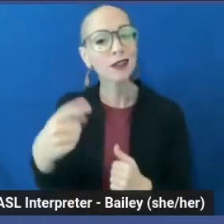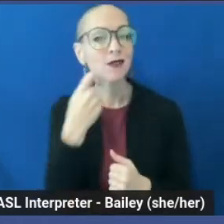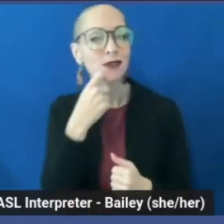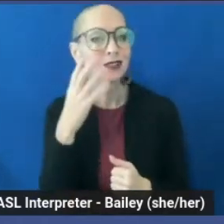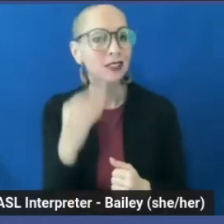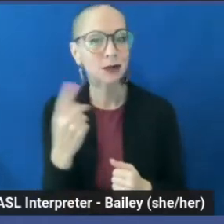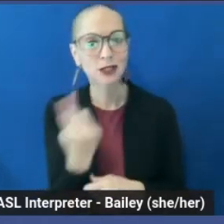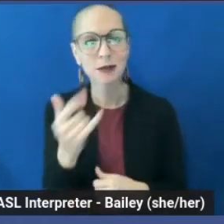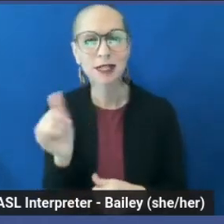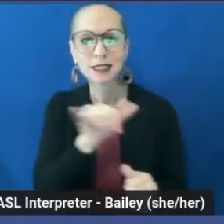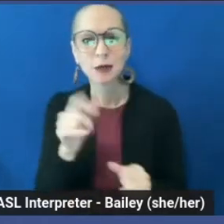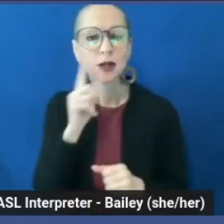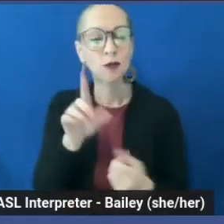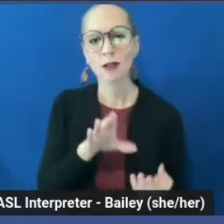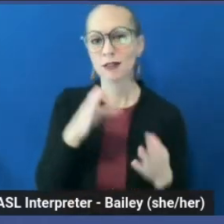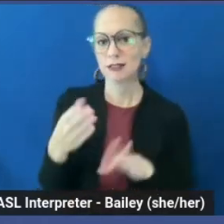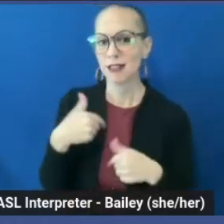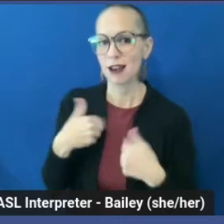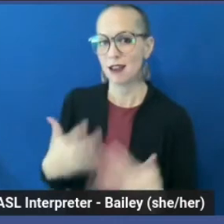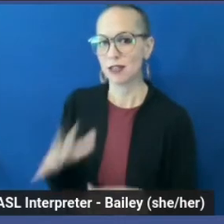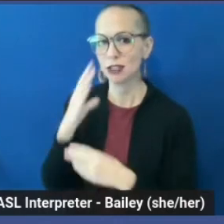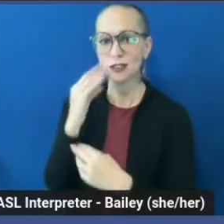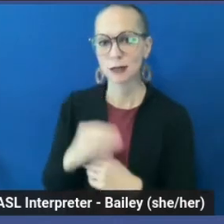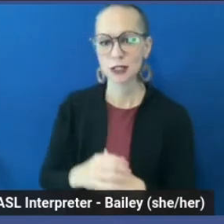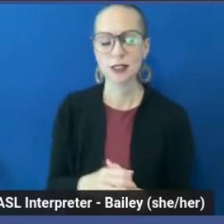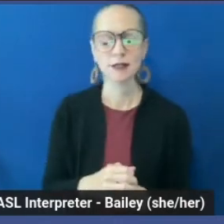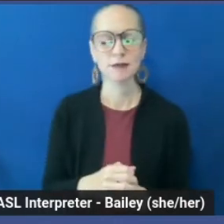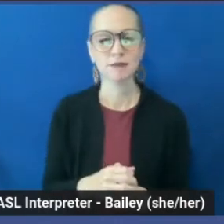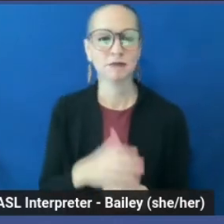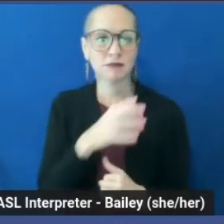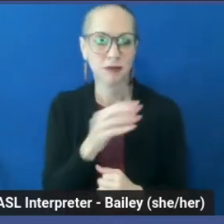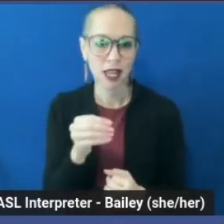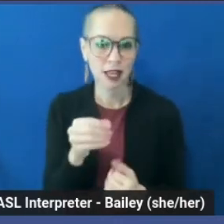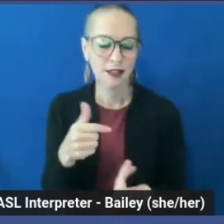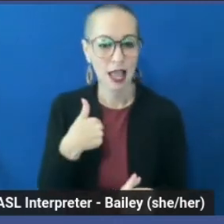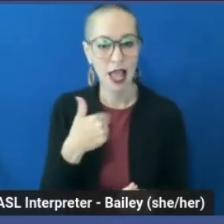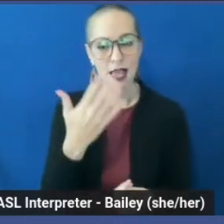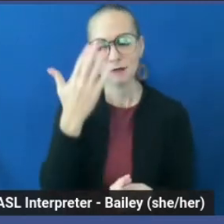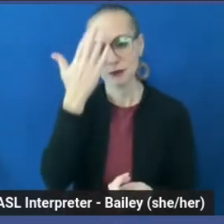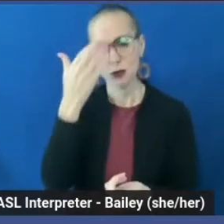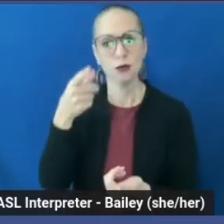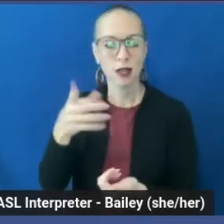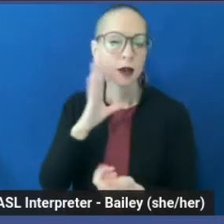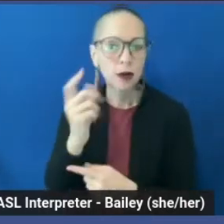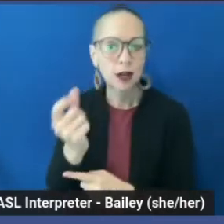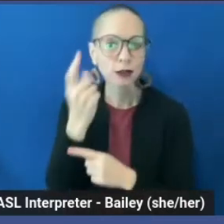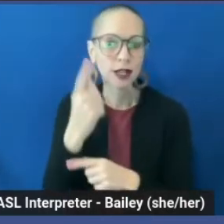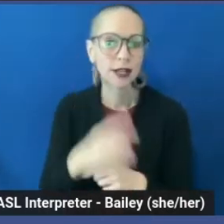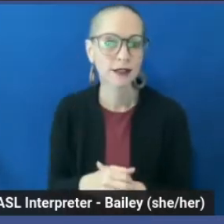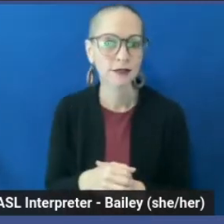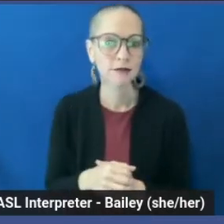similar to the death that I had experienced. And I knew that they would understand, that, and they did not feel